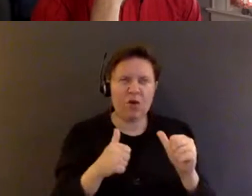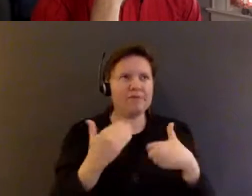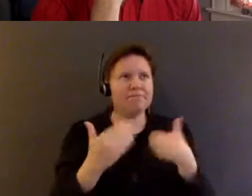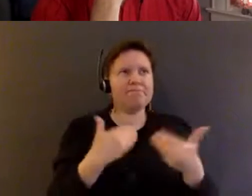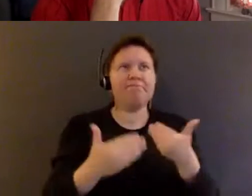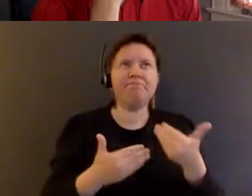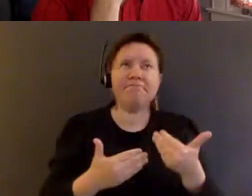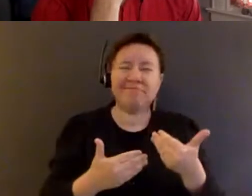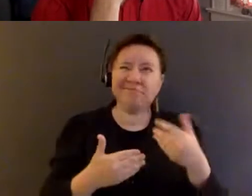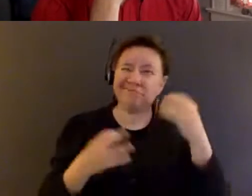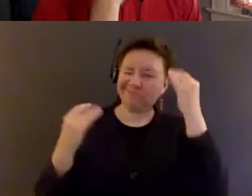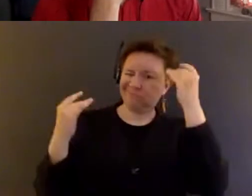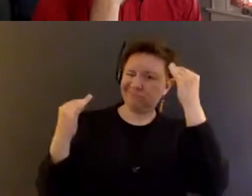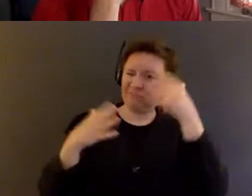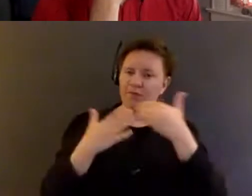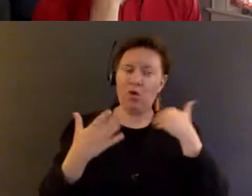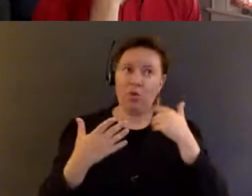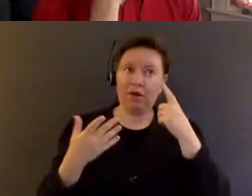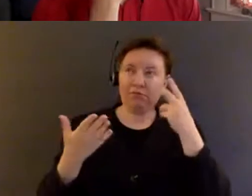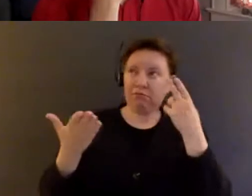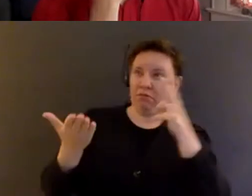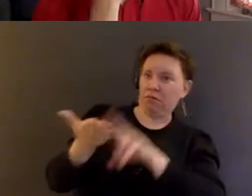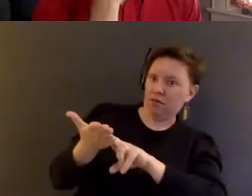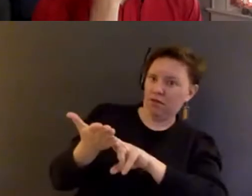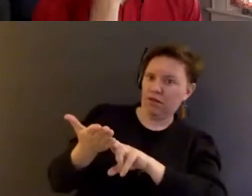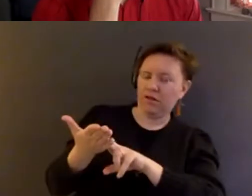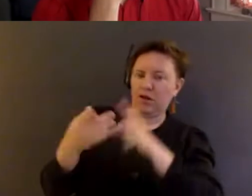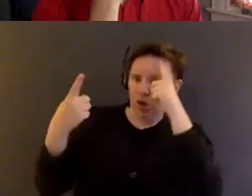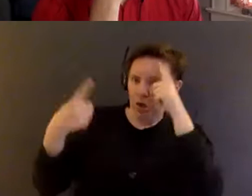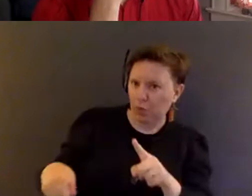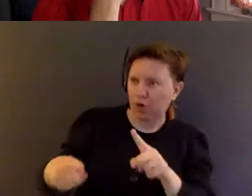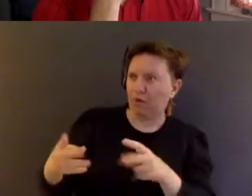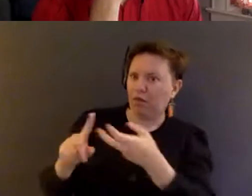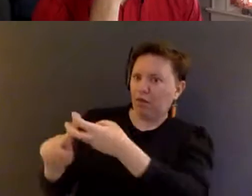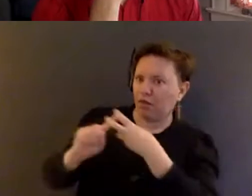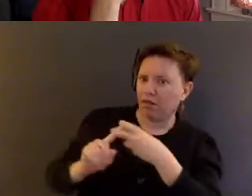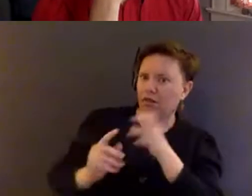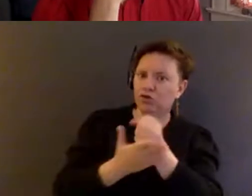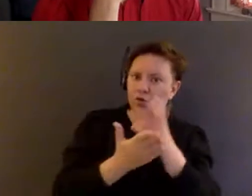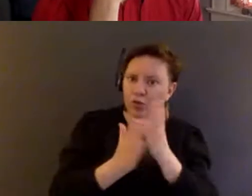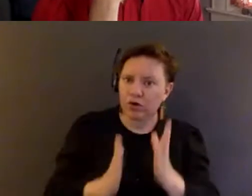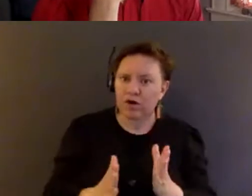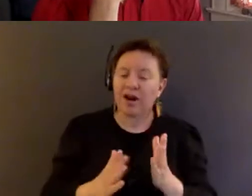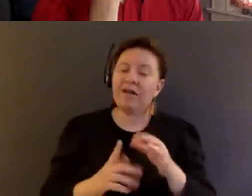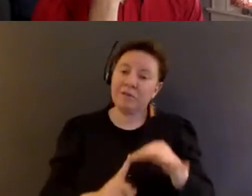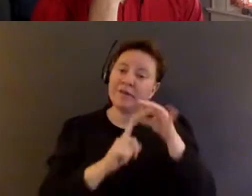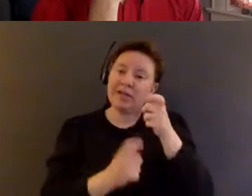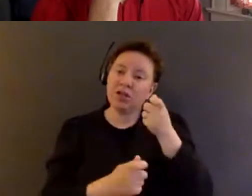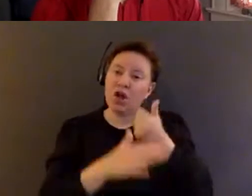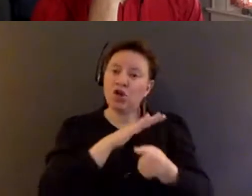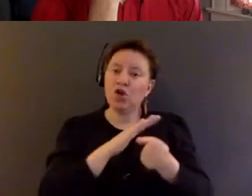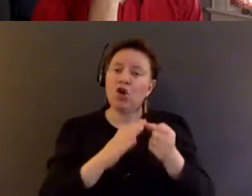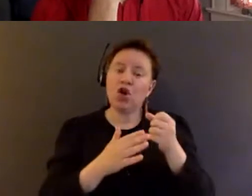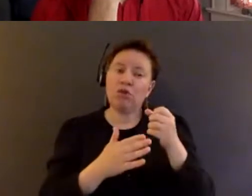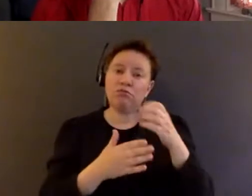we sign on to social workers. I mean, have been particularly under the COVID moment heartened